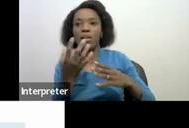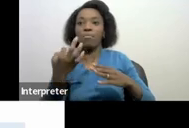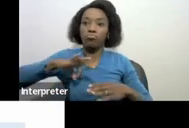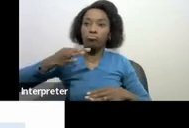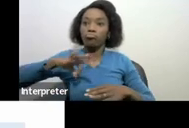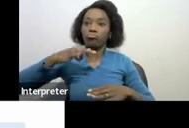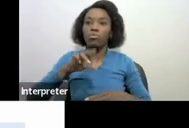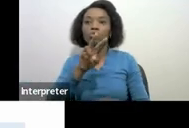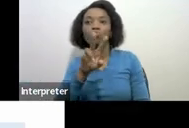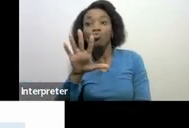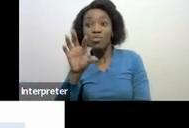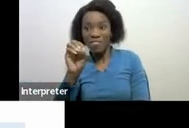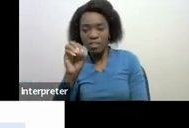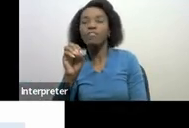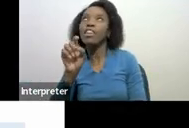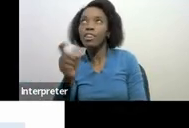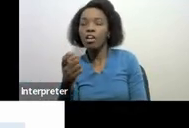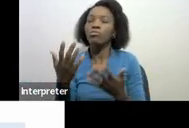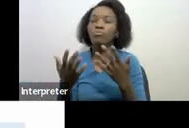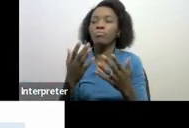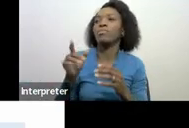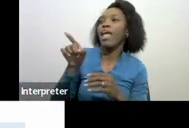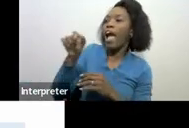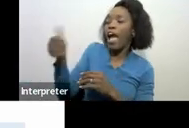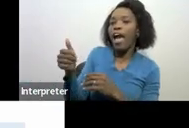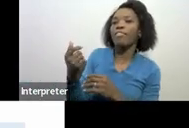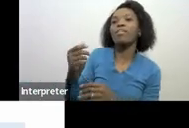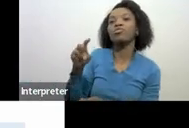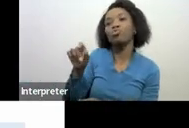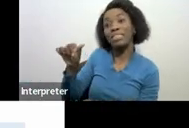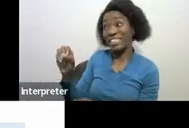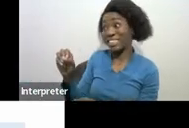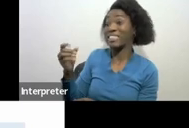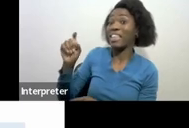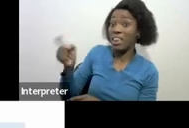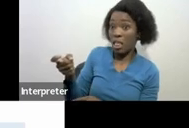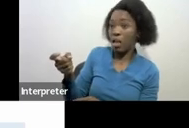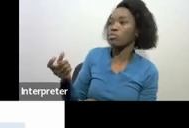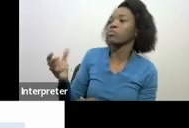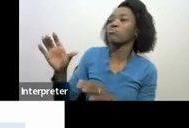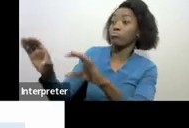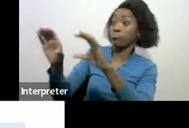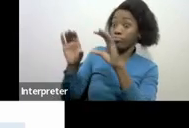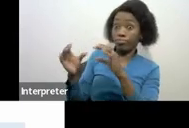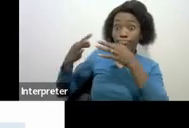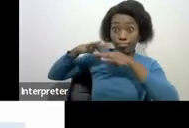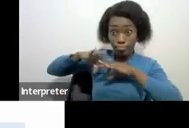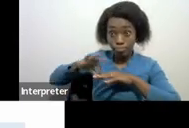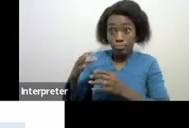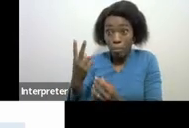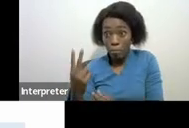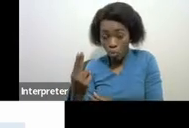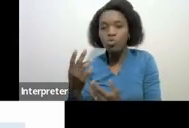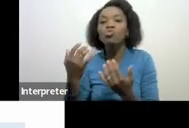an agent A and $160,000 from agent B during the 2020 tax year. We have the taxable income